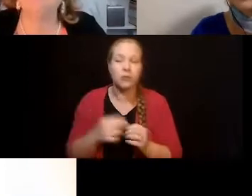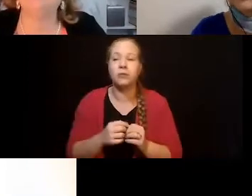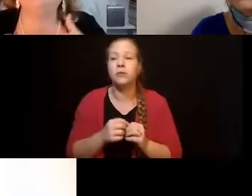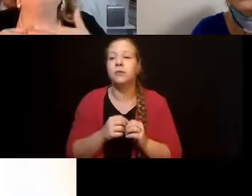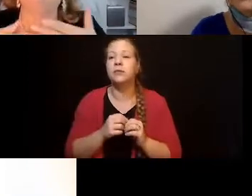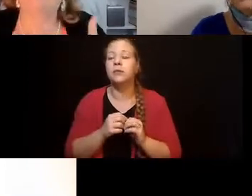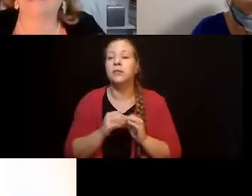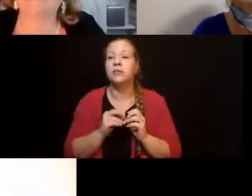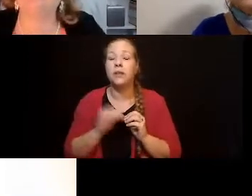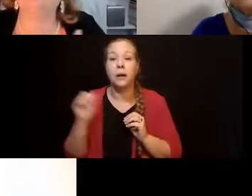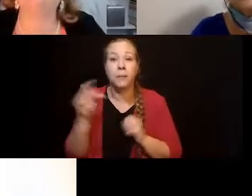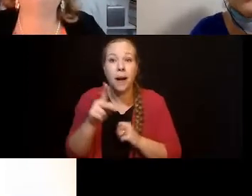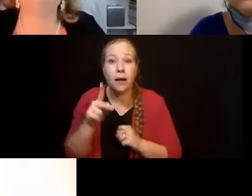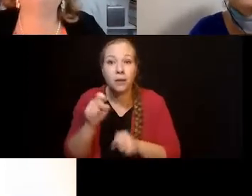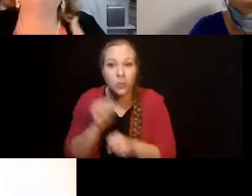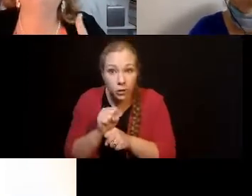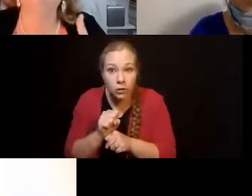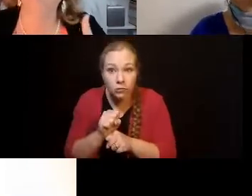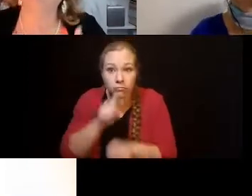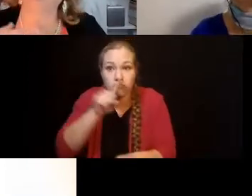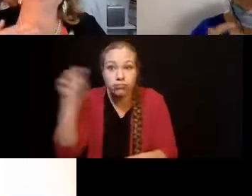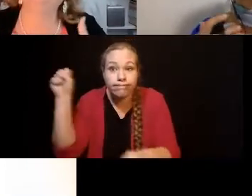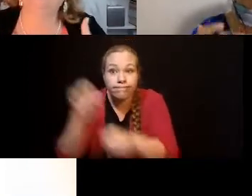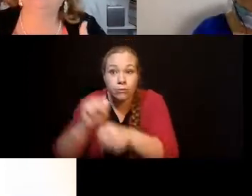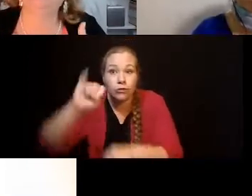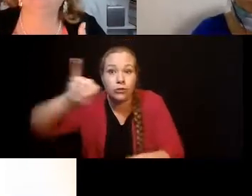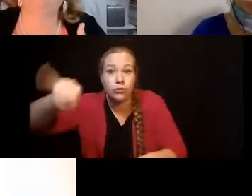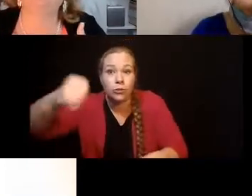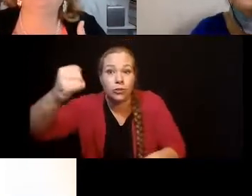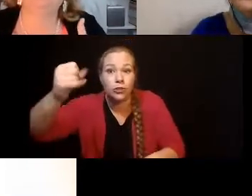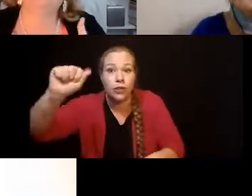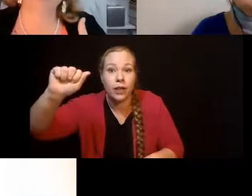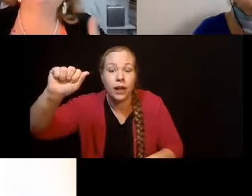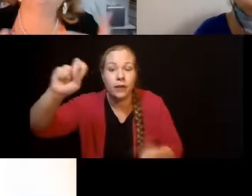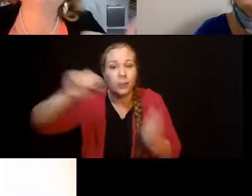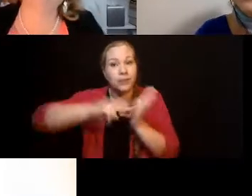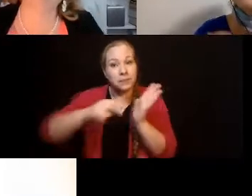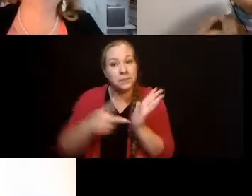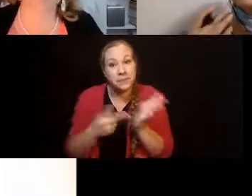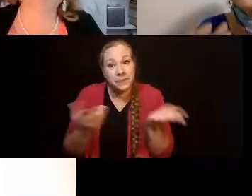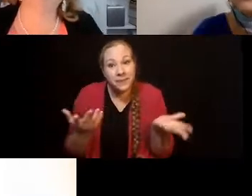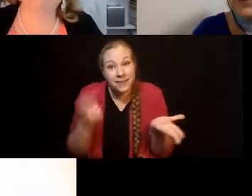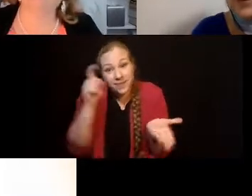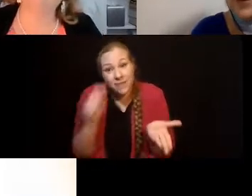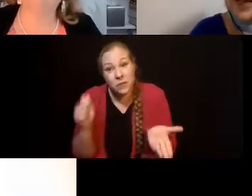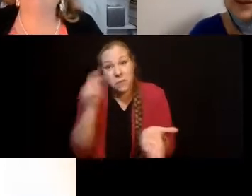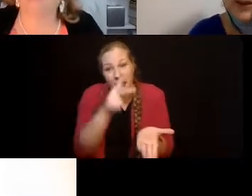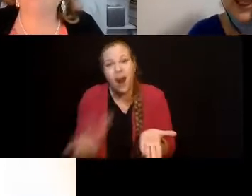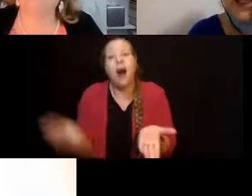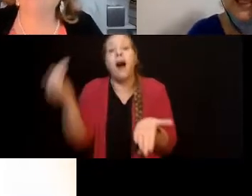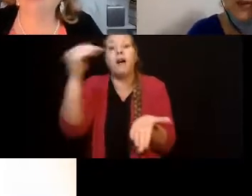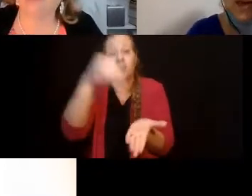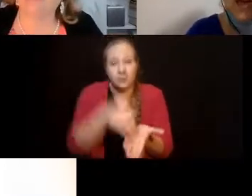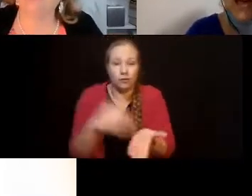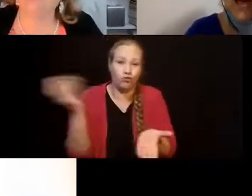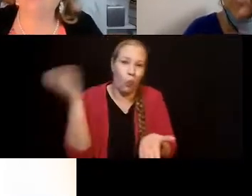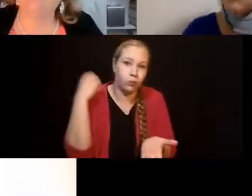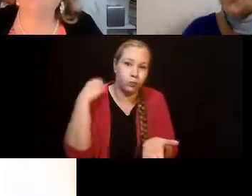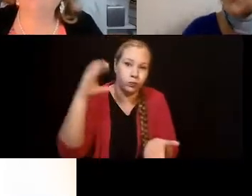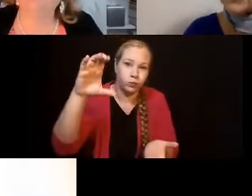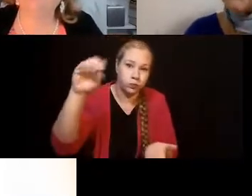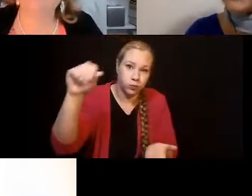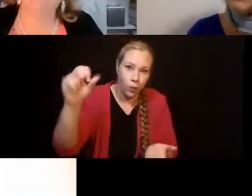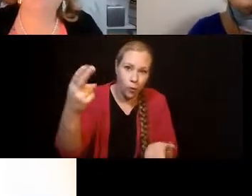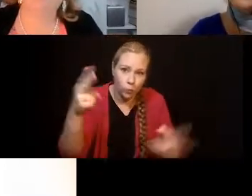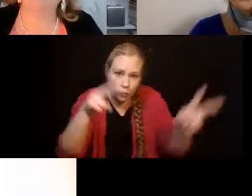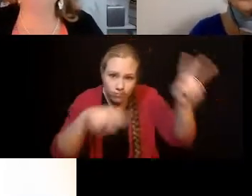lot of help to get him back into the routine, to reteach him, and to also explore how the job has changed,